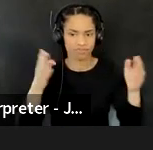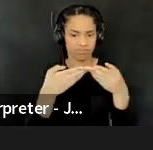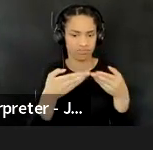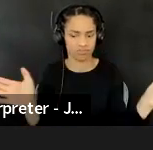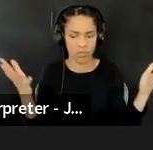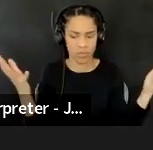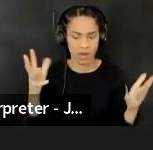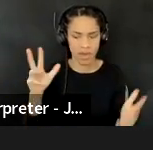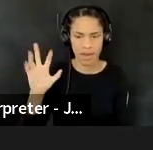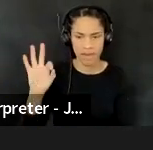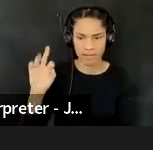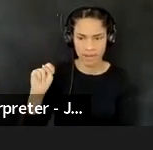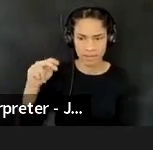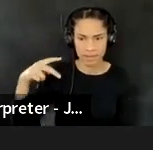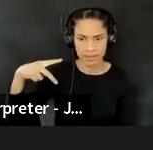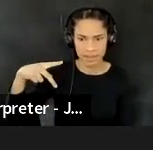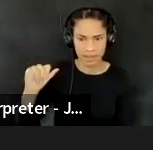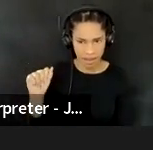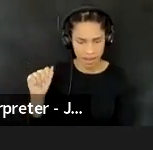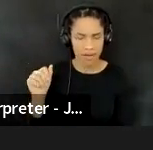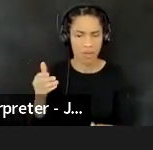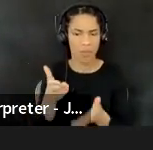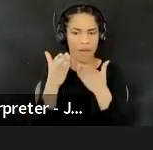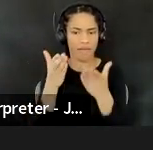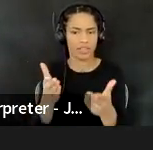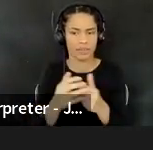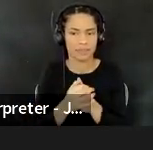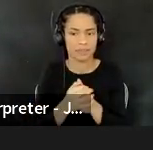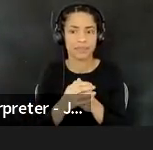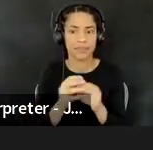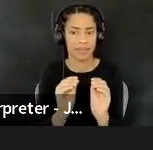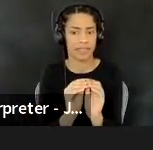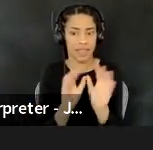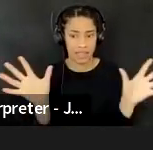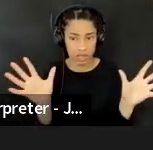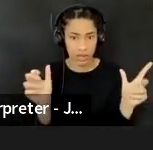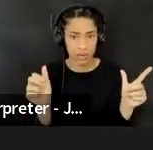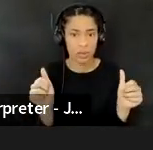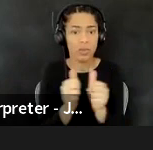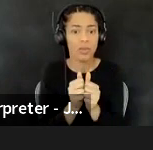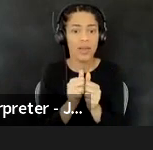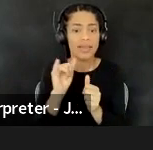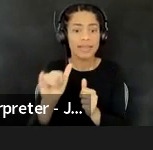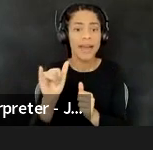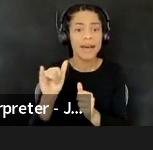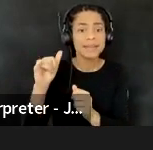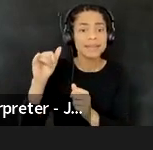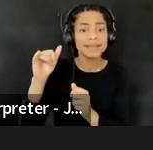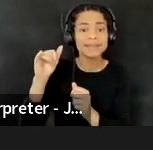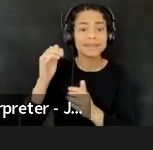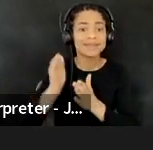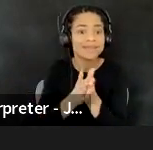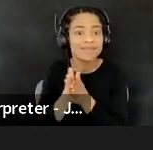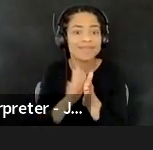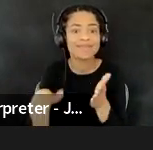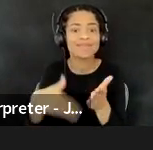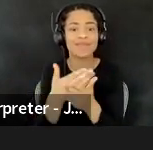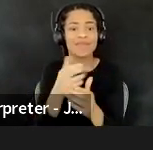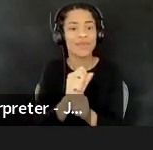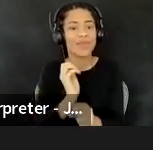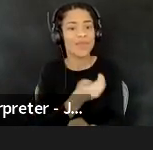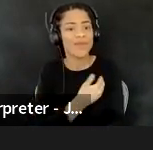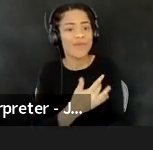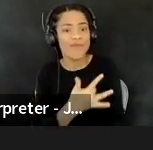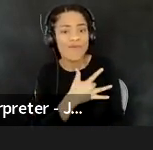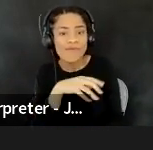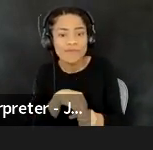nations performing arts does. Um, and clearly with, um, the ambitious, uh, work that our hearts are in